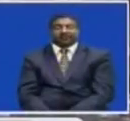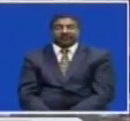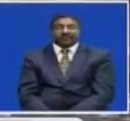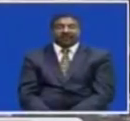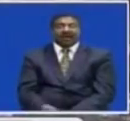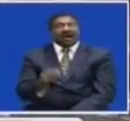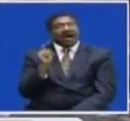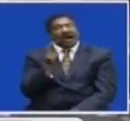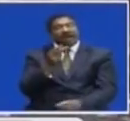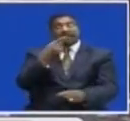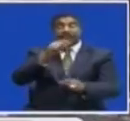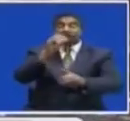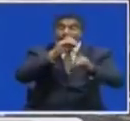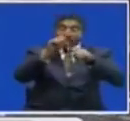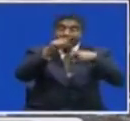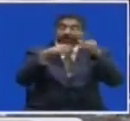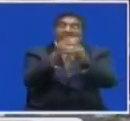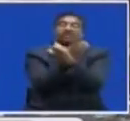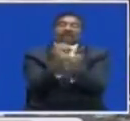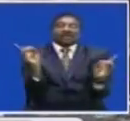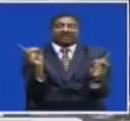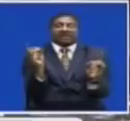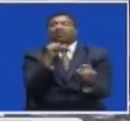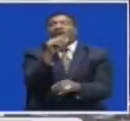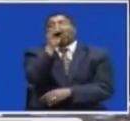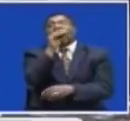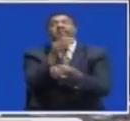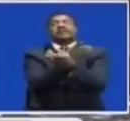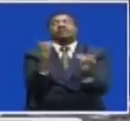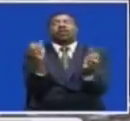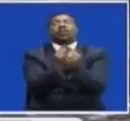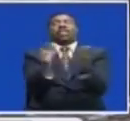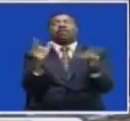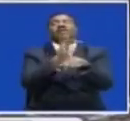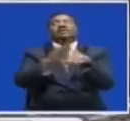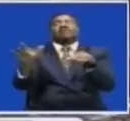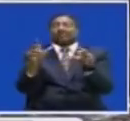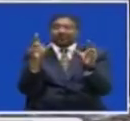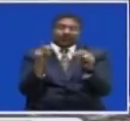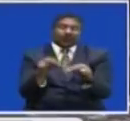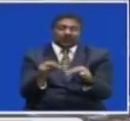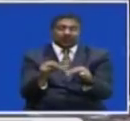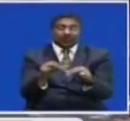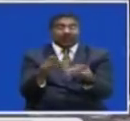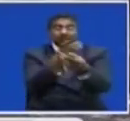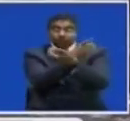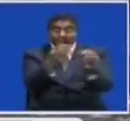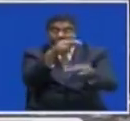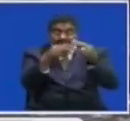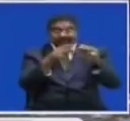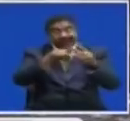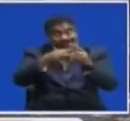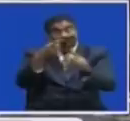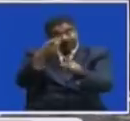about democracy In a vacuum So the democracy that we talk about Should start